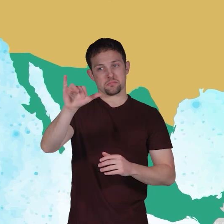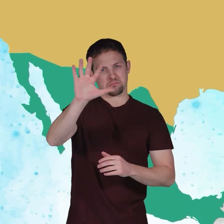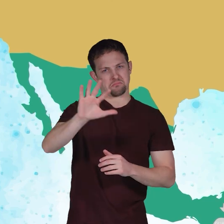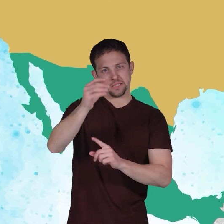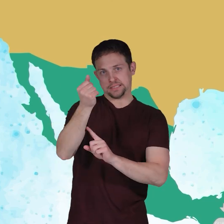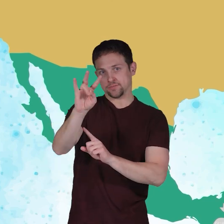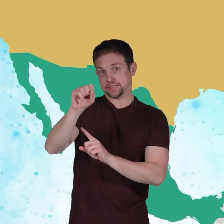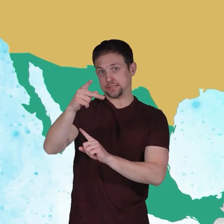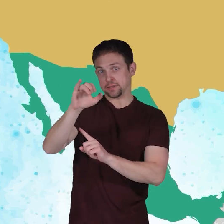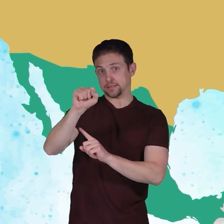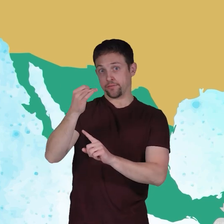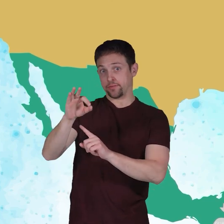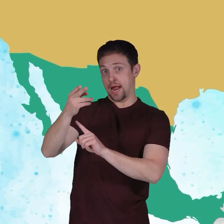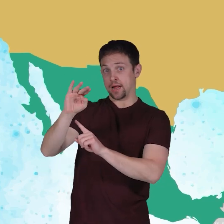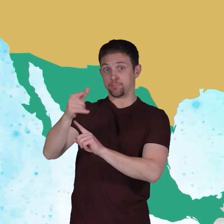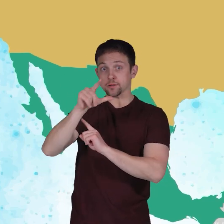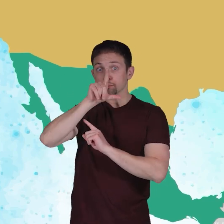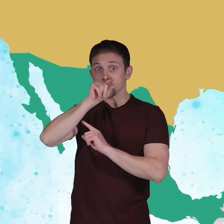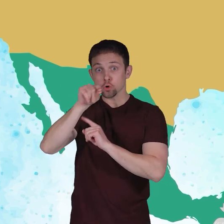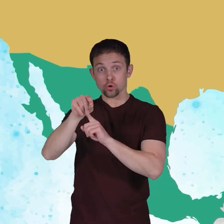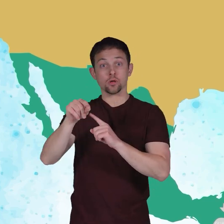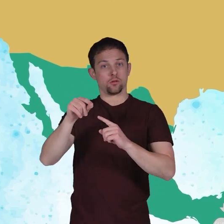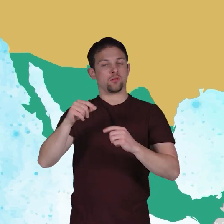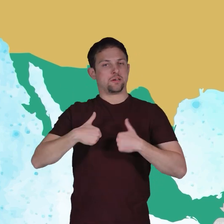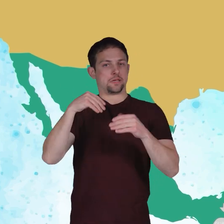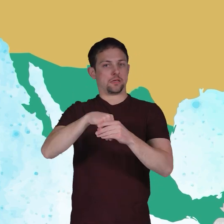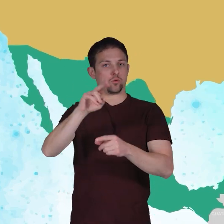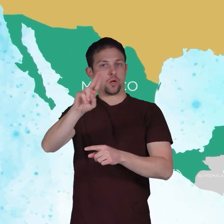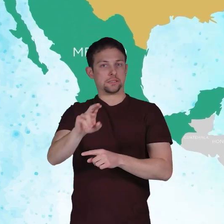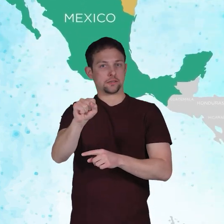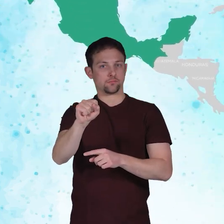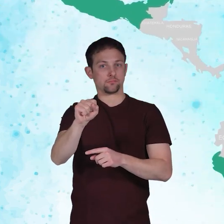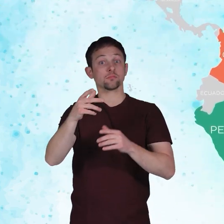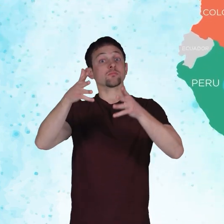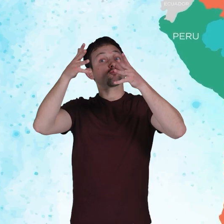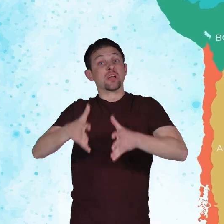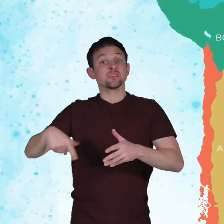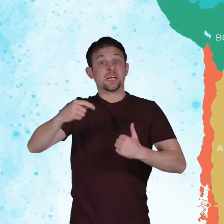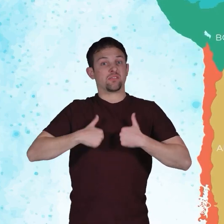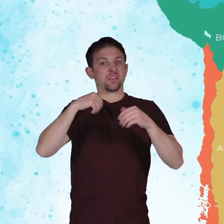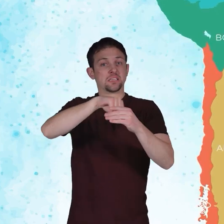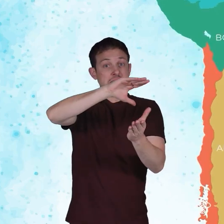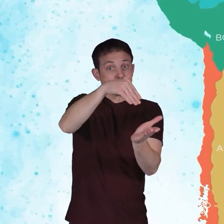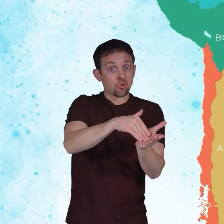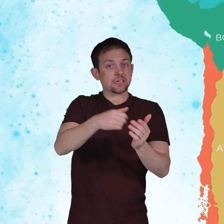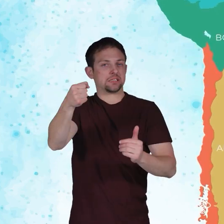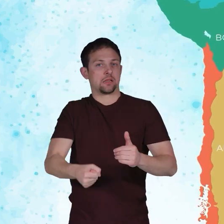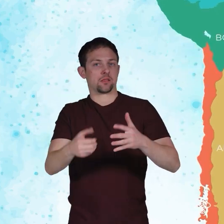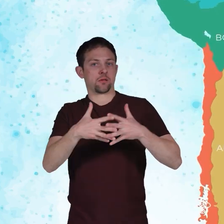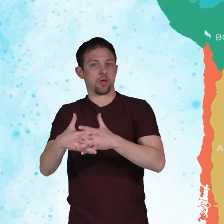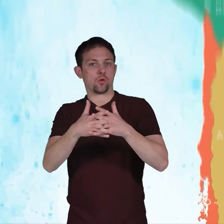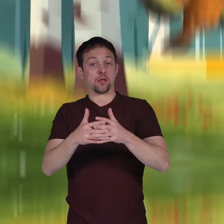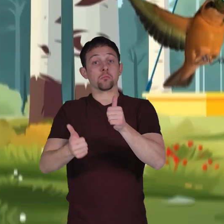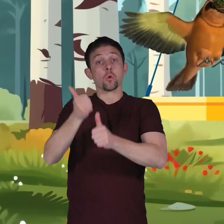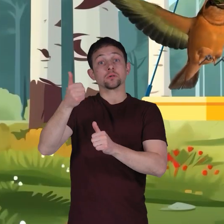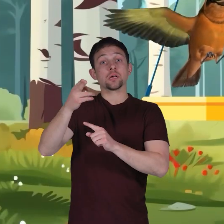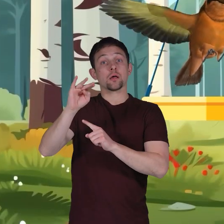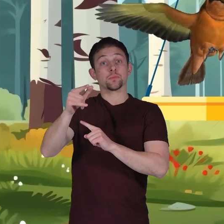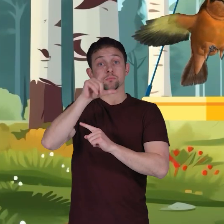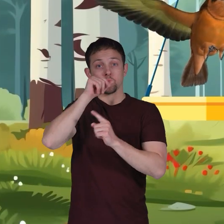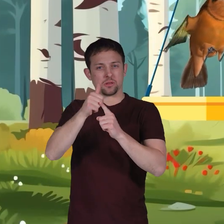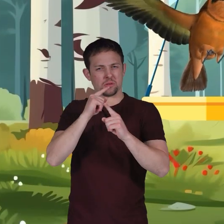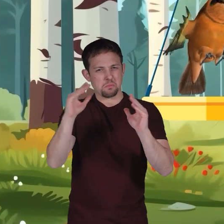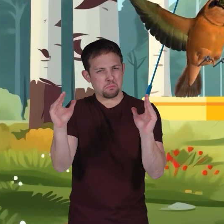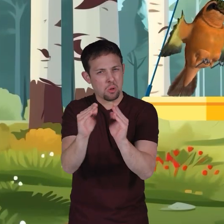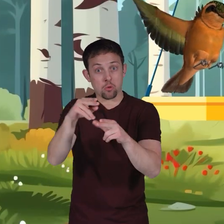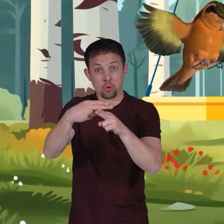There are only about 17 species of hummingbird in the United States, and the rest live in Central and South Americas. Most